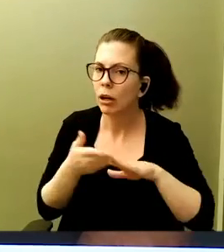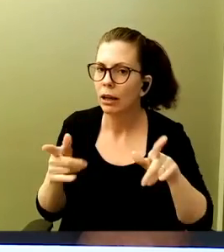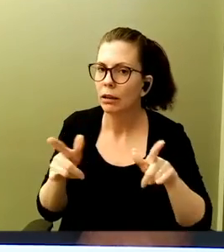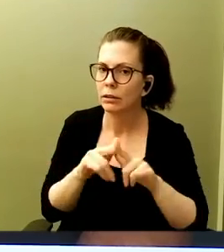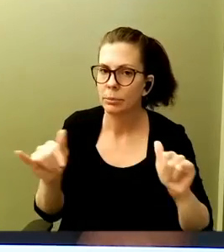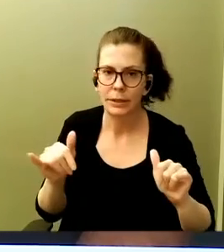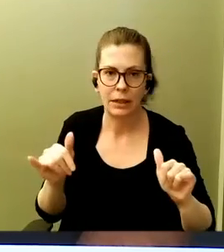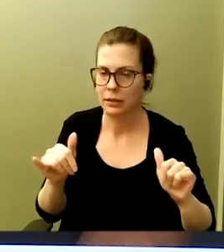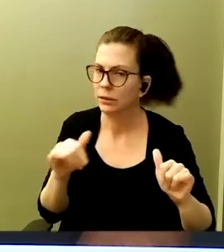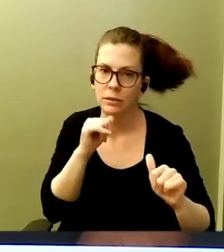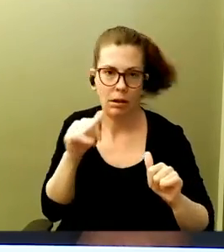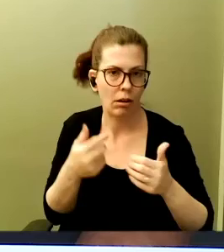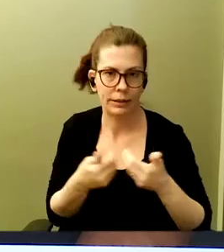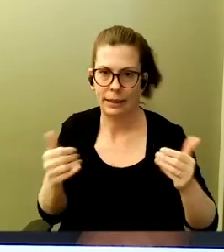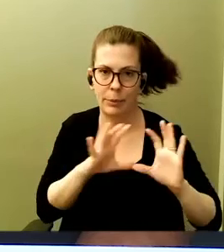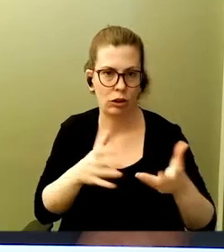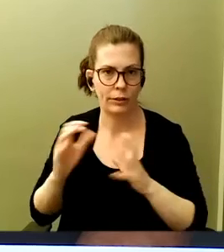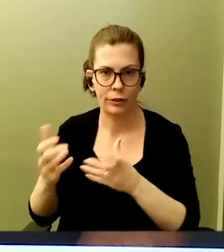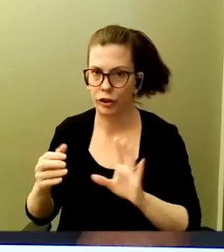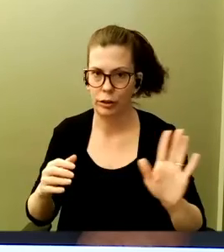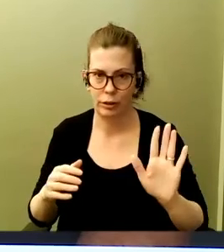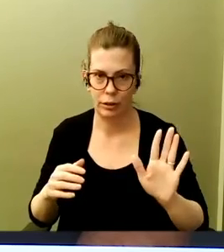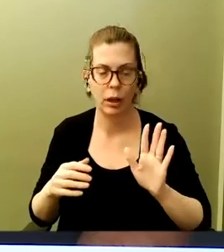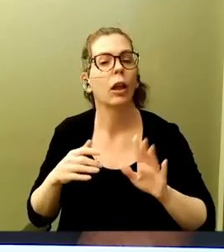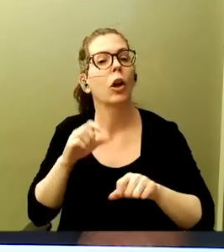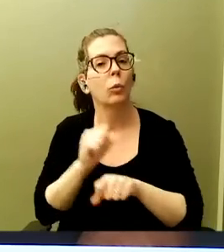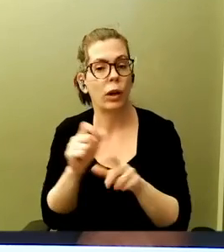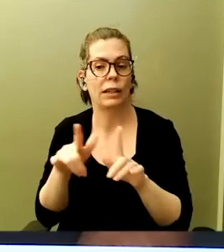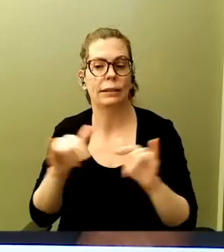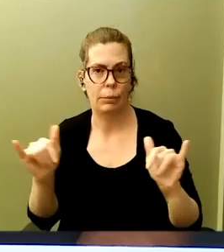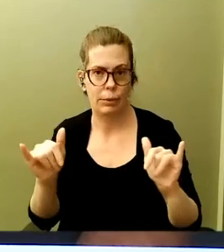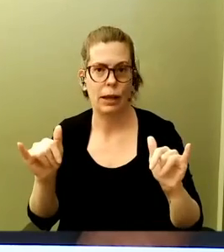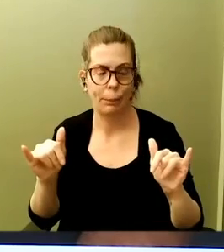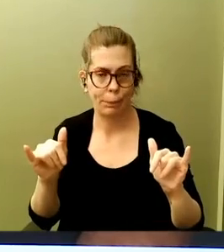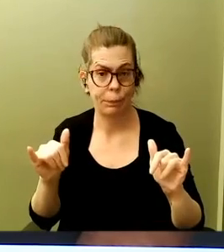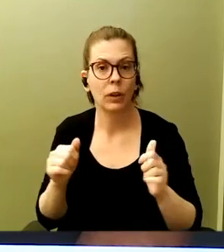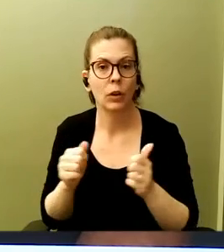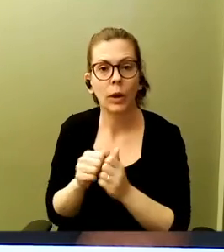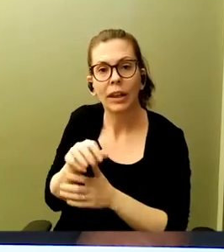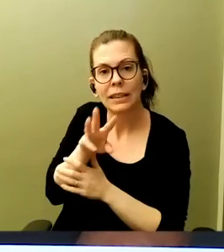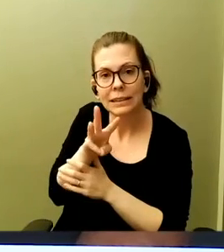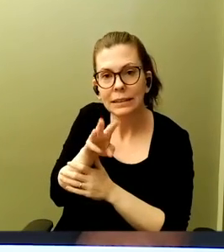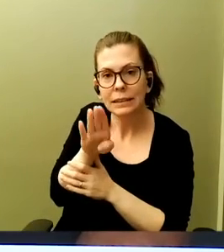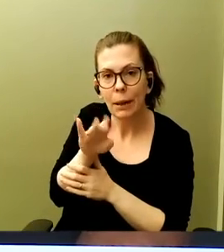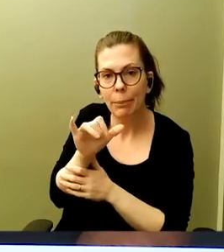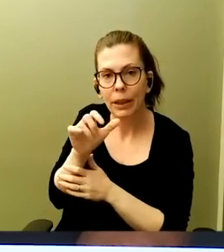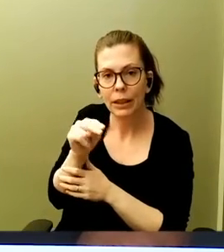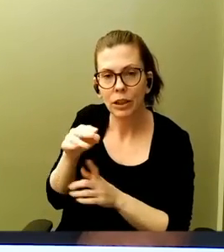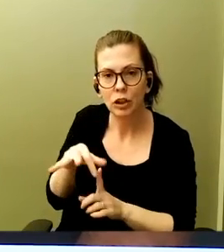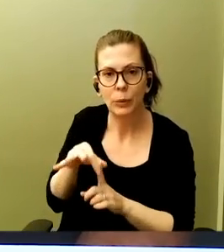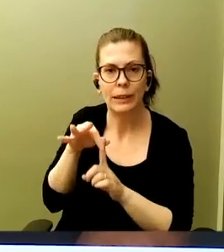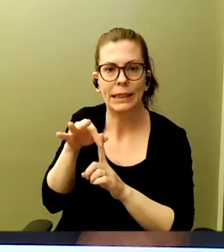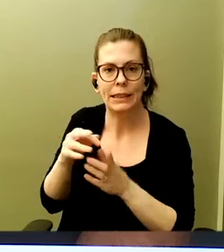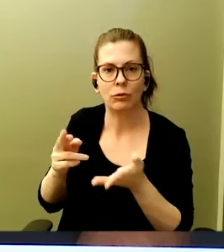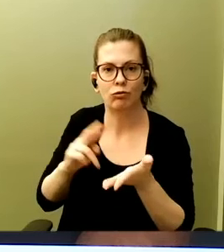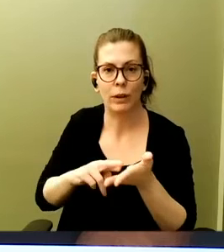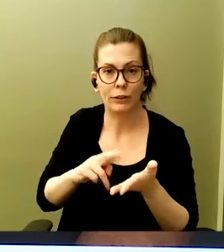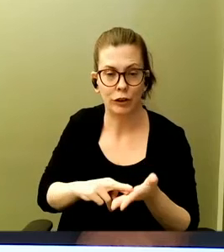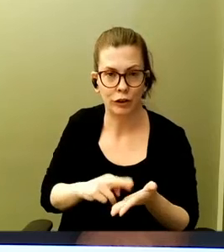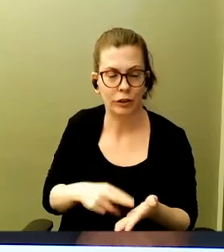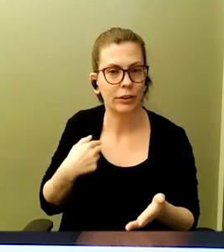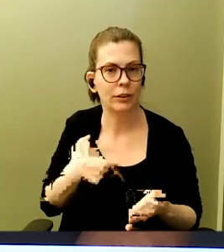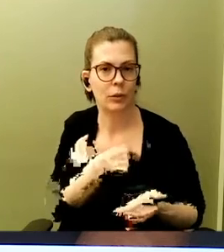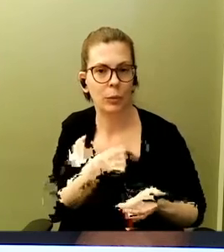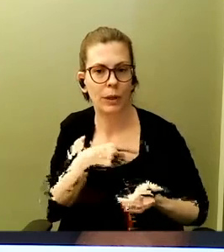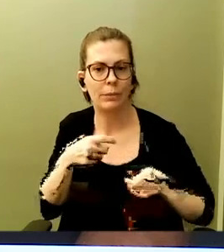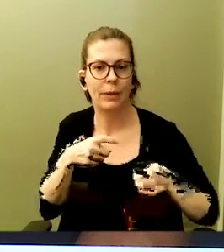cluster for each workload. Running all at the same time with six billion unique registers. We managed to do 95